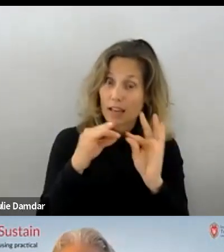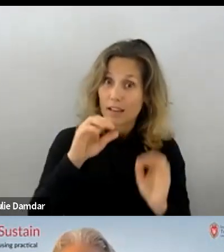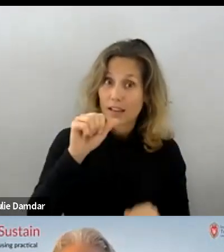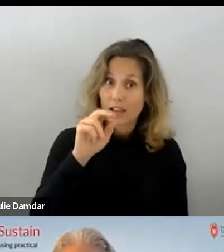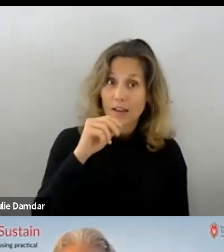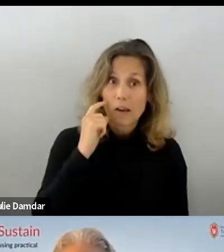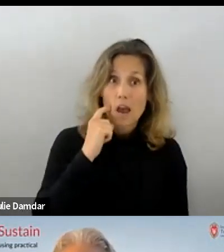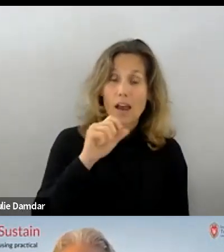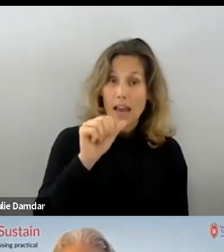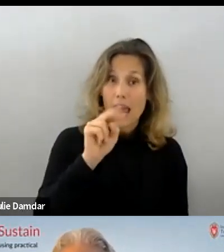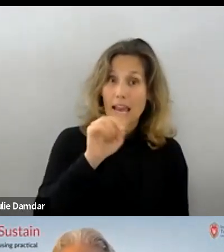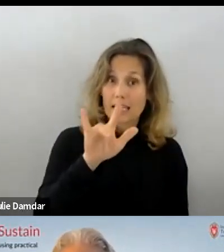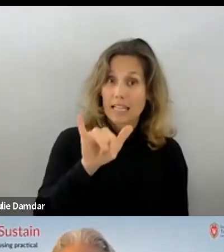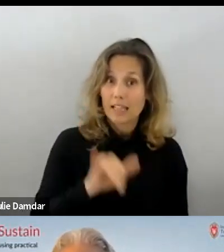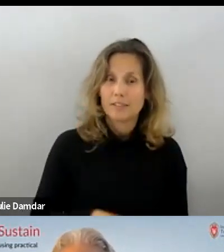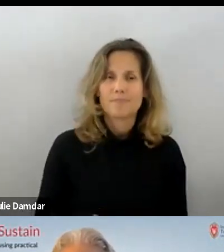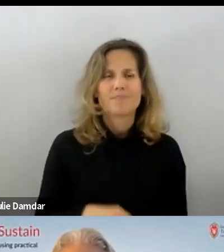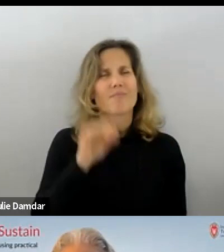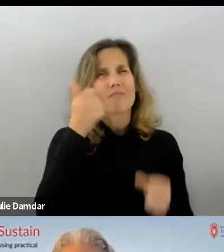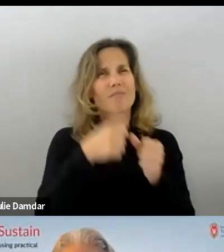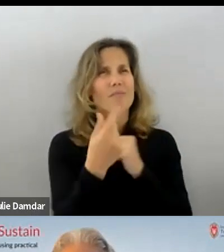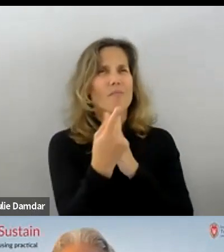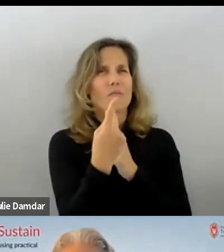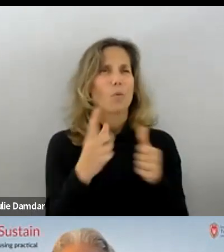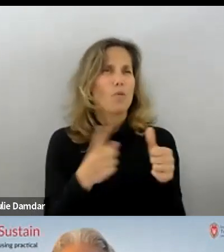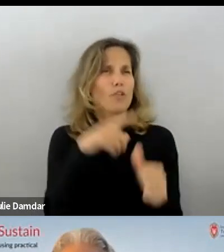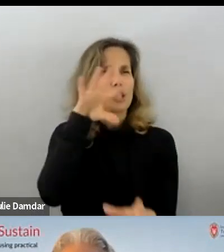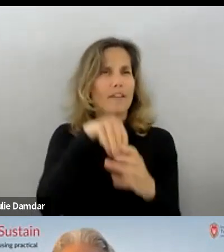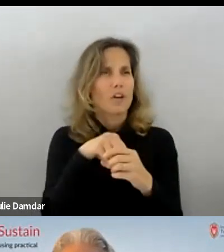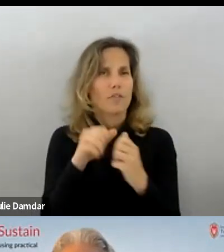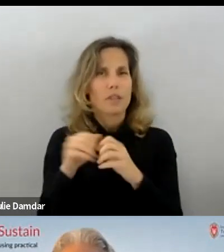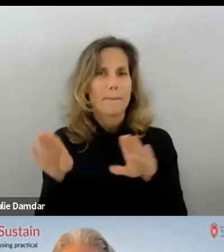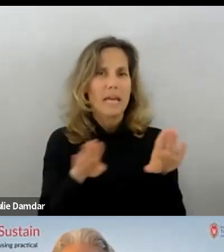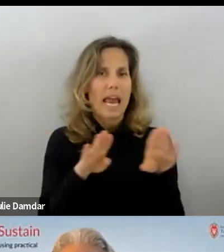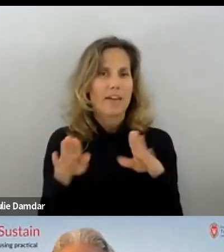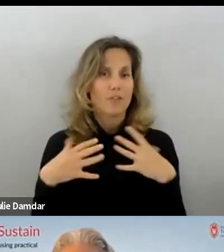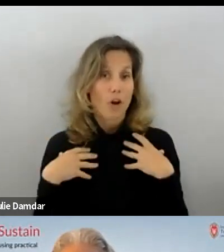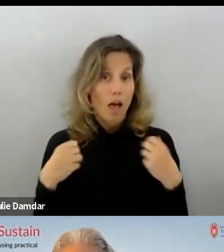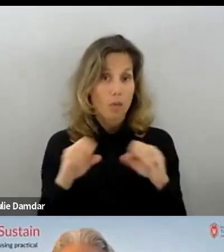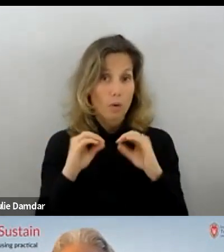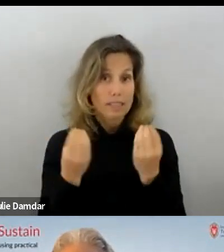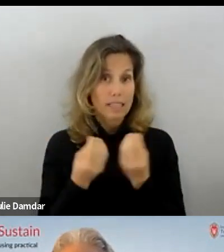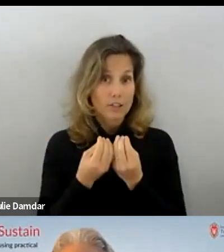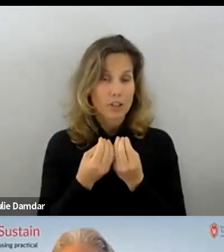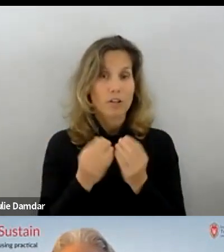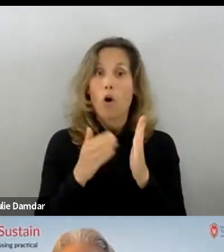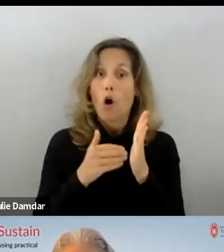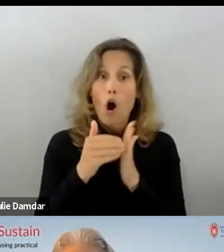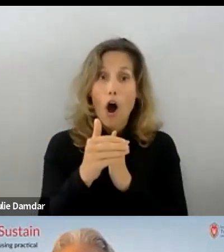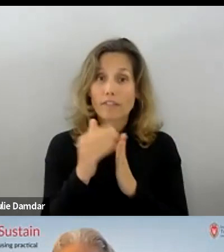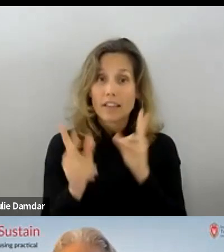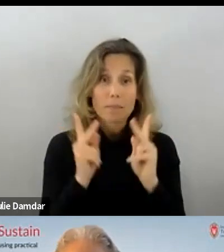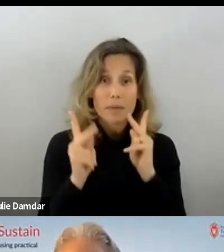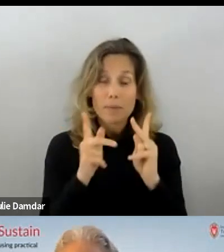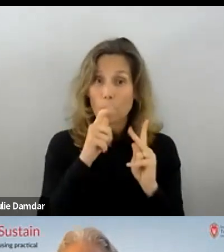thinking back to when we first got involved in working with behavioral health organizations, you know, oftentimes the people that were